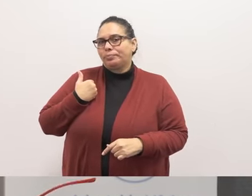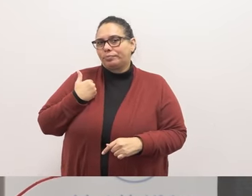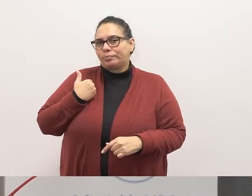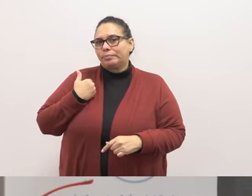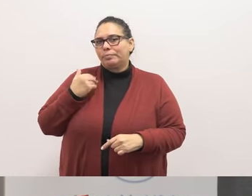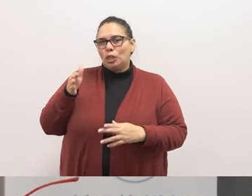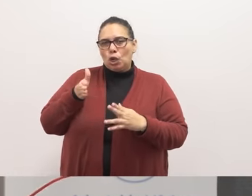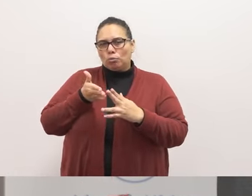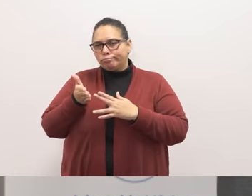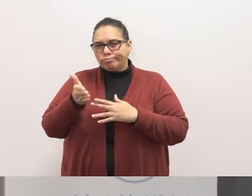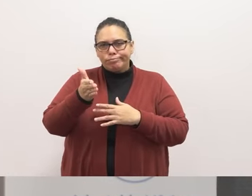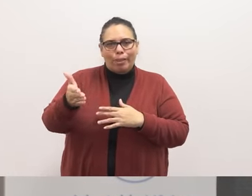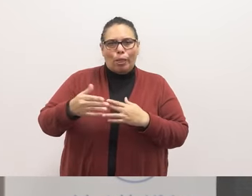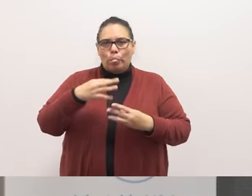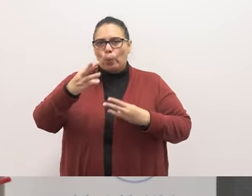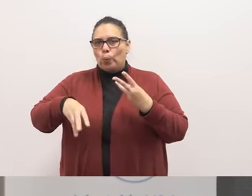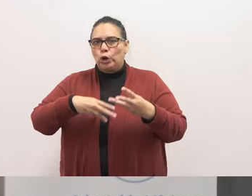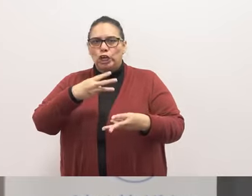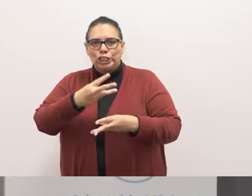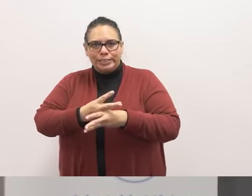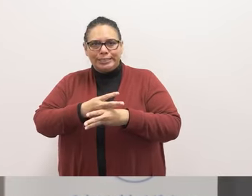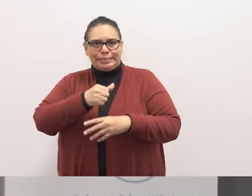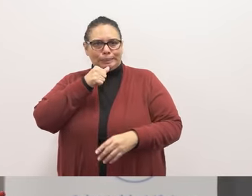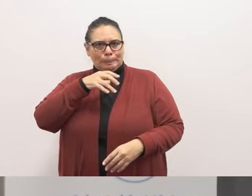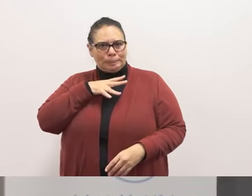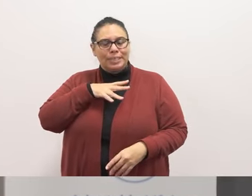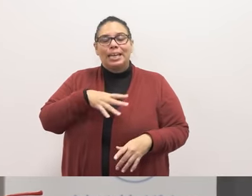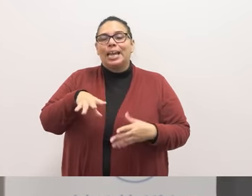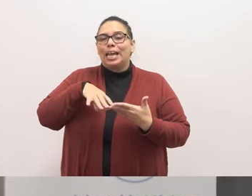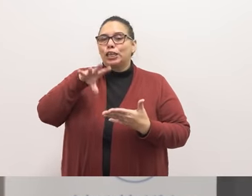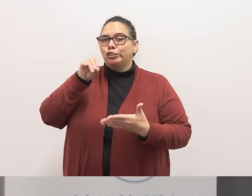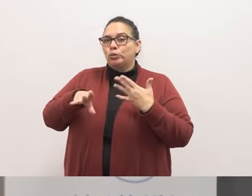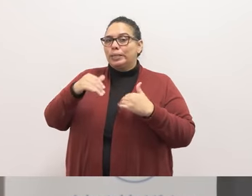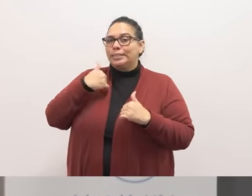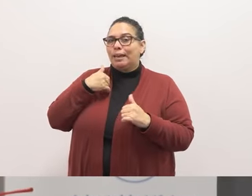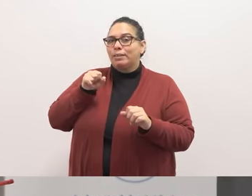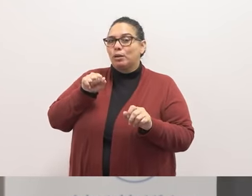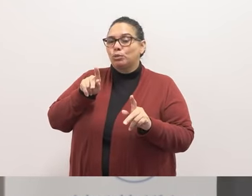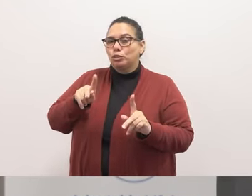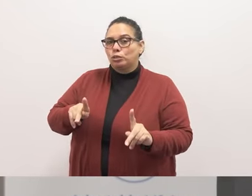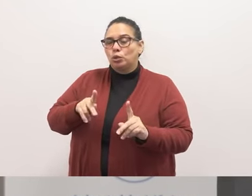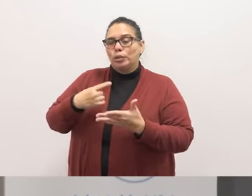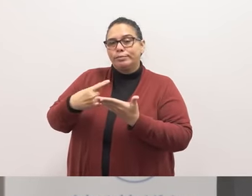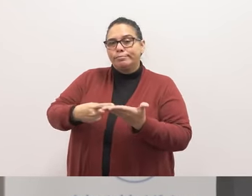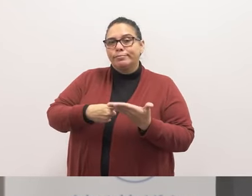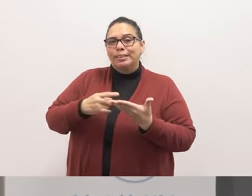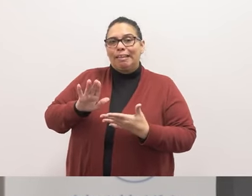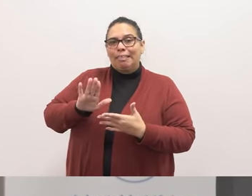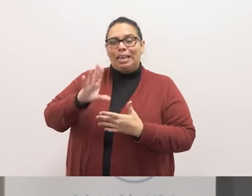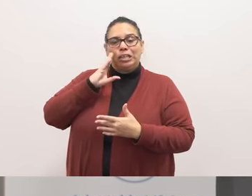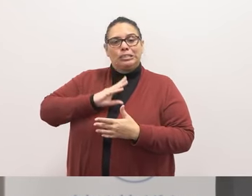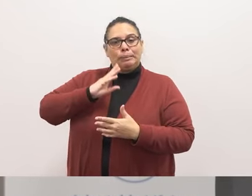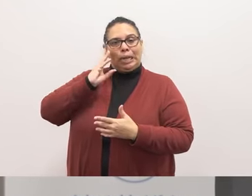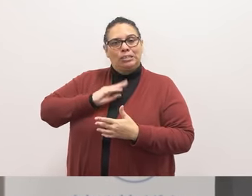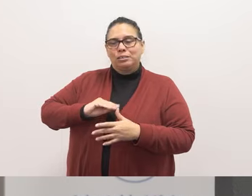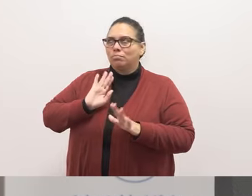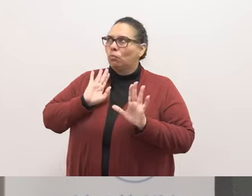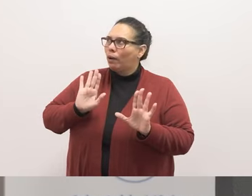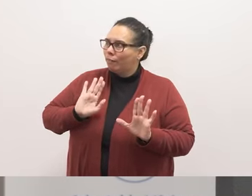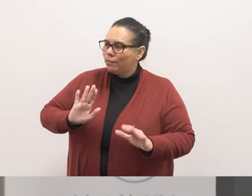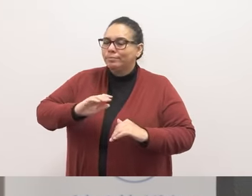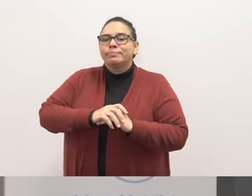navigating the world as as females and the students have an opportunity to talk about their experiences really wonderful